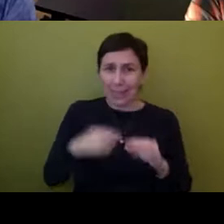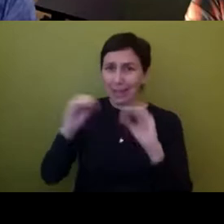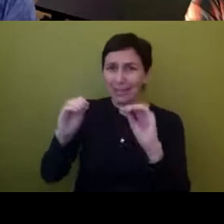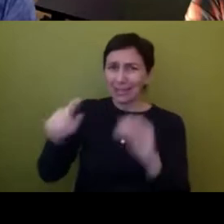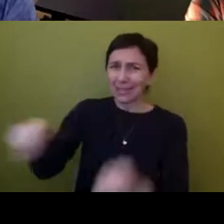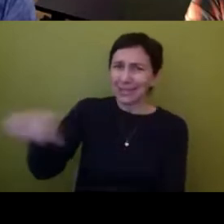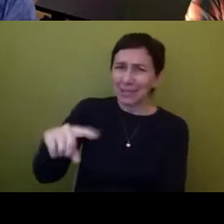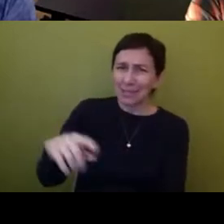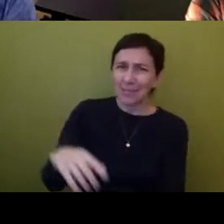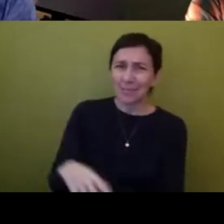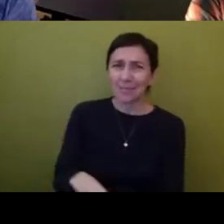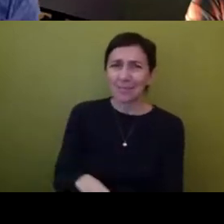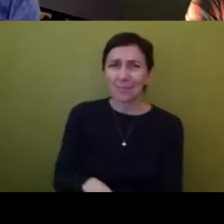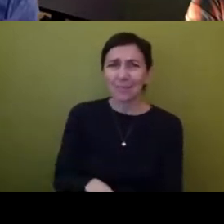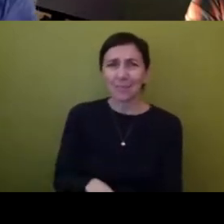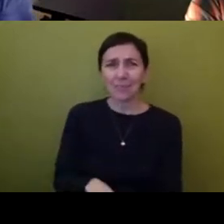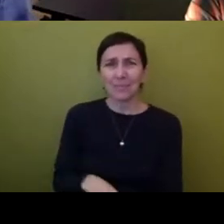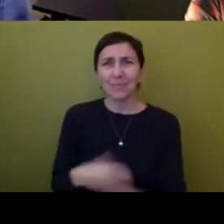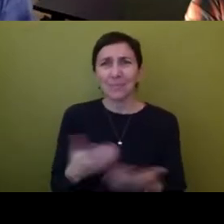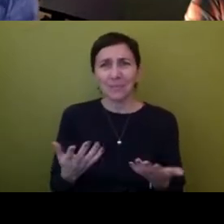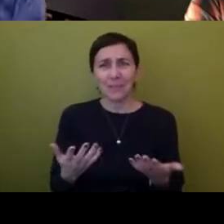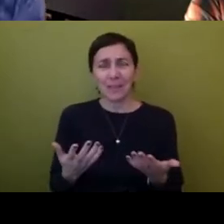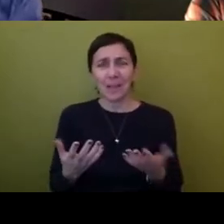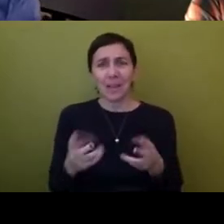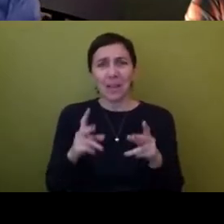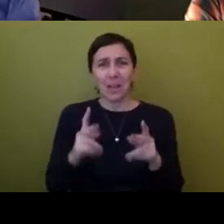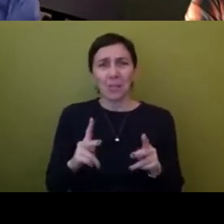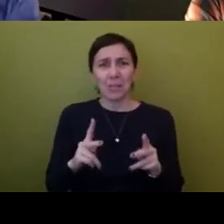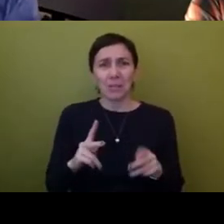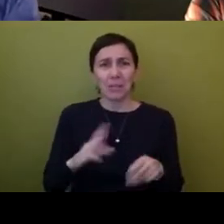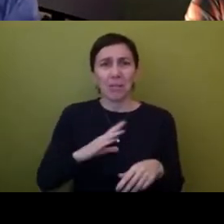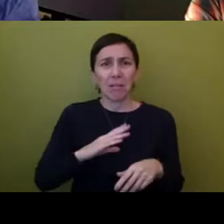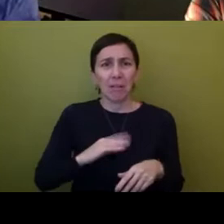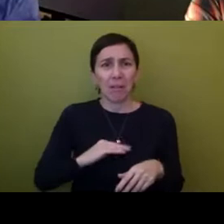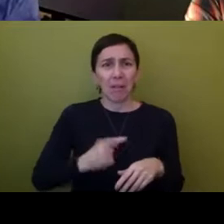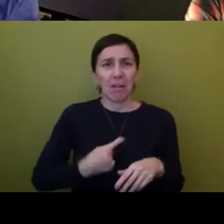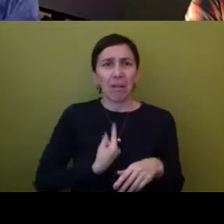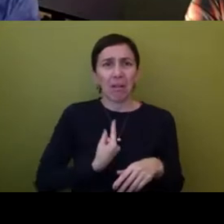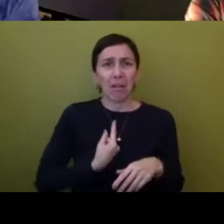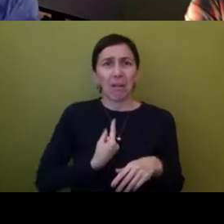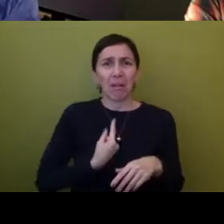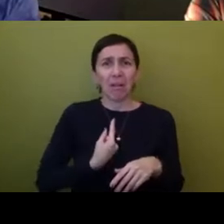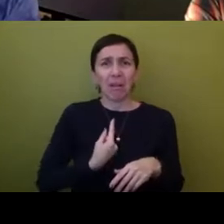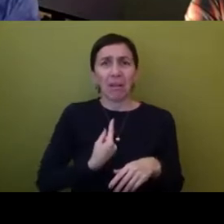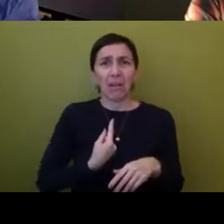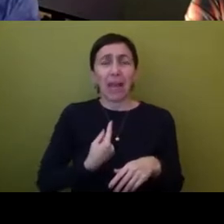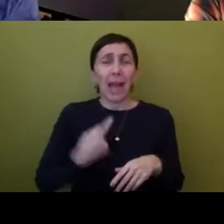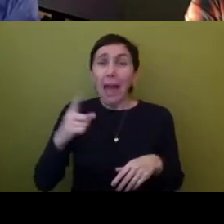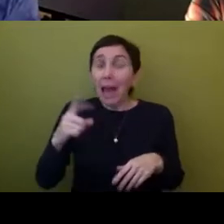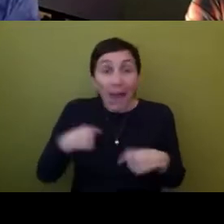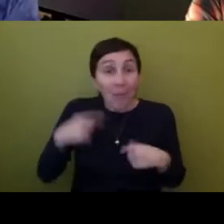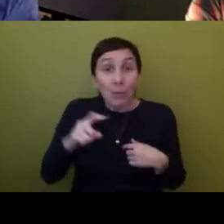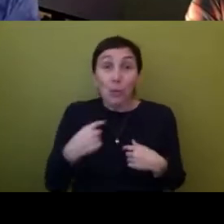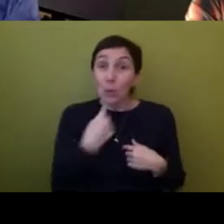you know, like this might happen and then approach the institution and say, hey, just in case someone wants to play red face. Uh,